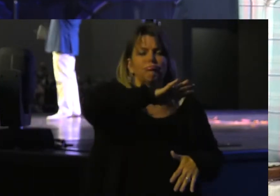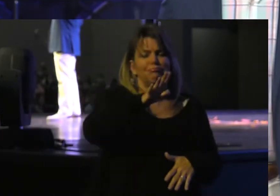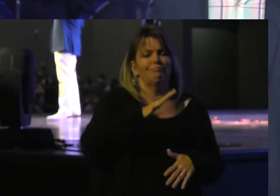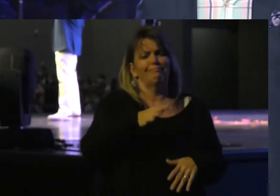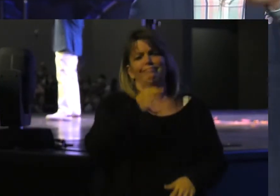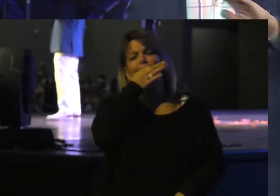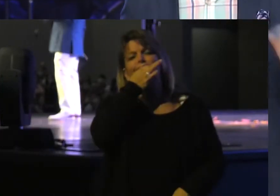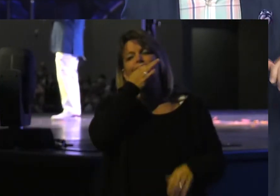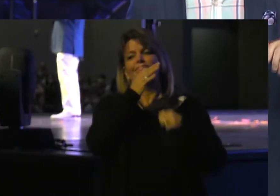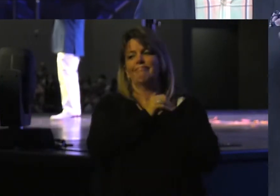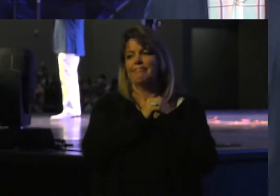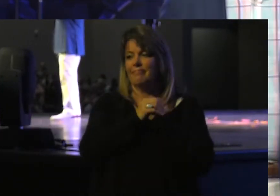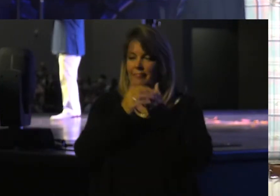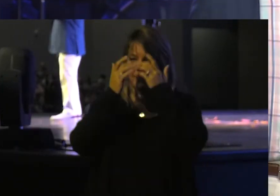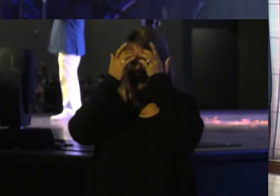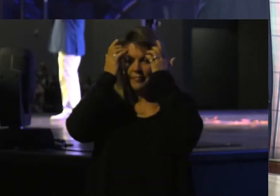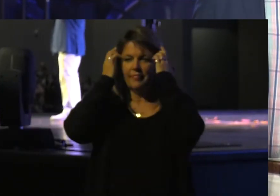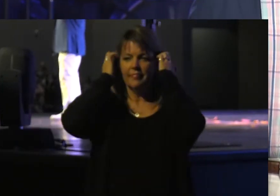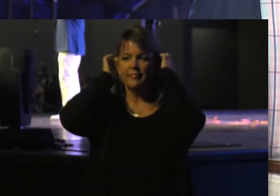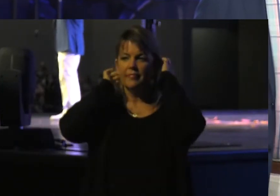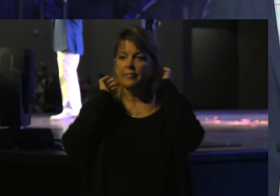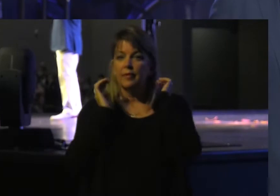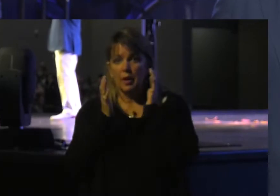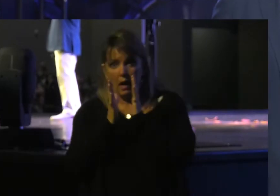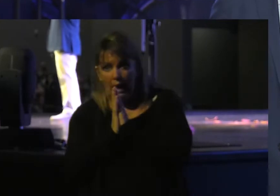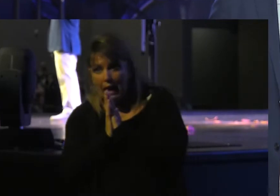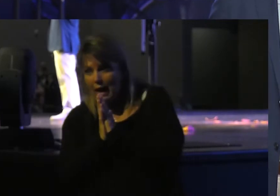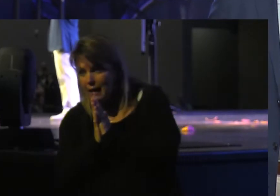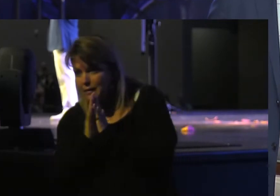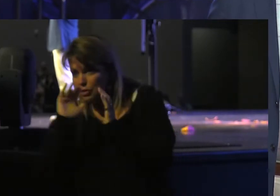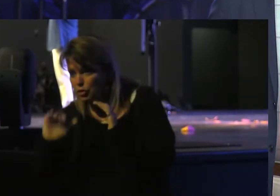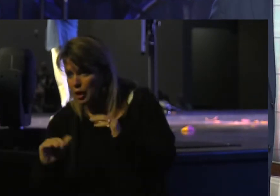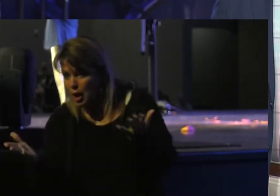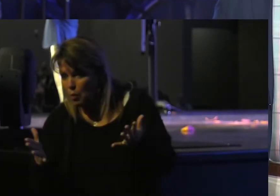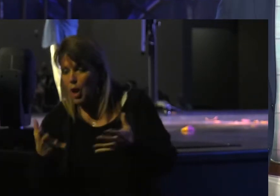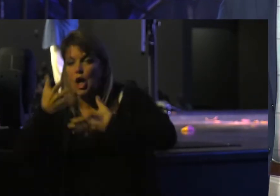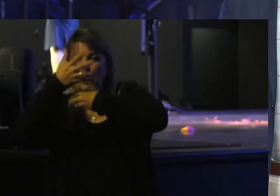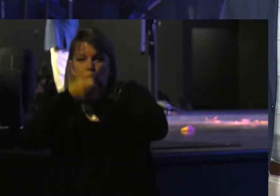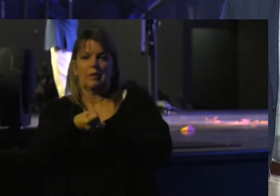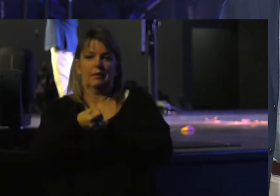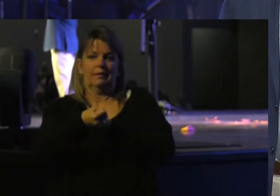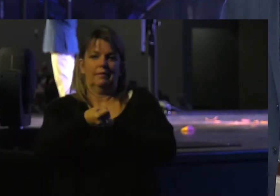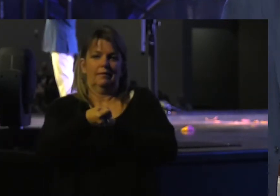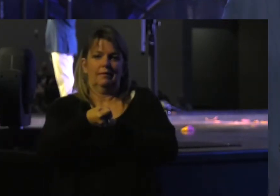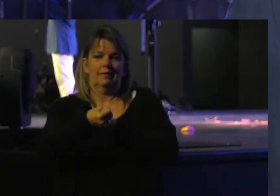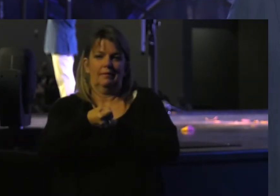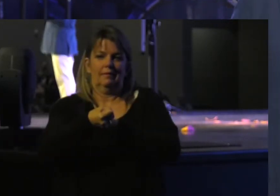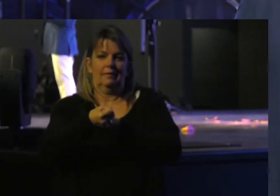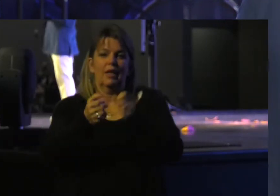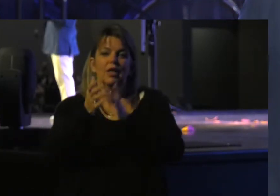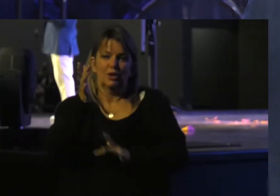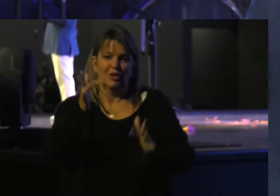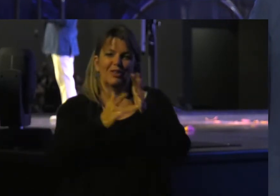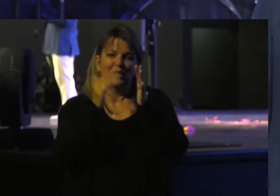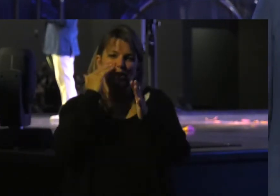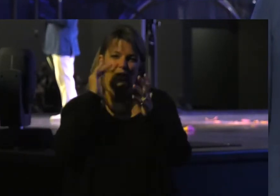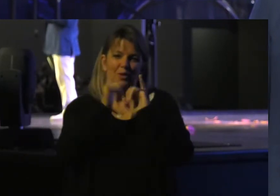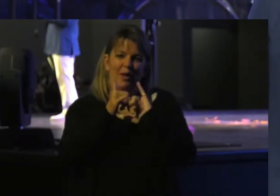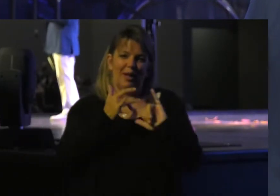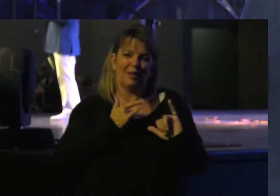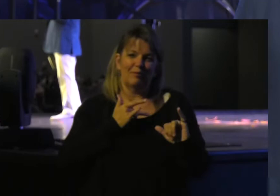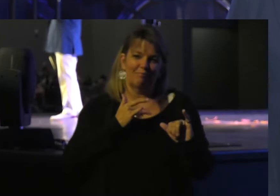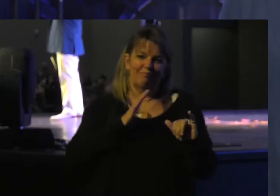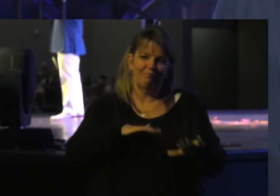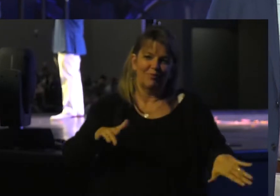asking The child to do On the edge Of the pool We're asking Them to trust Jesus knew How children's Hearts